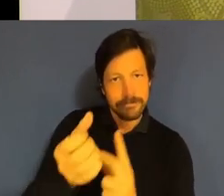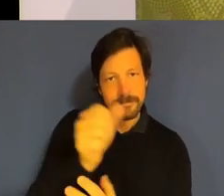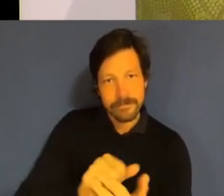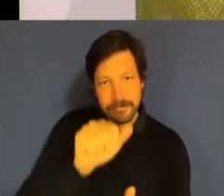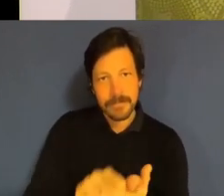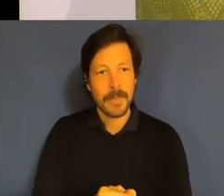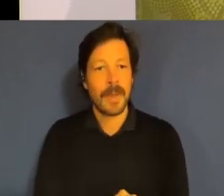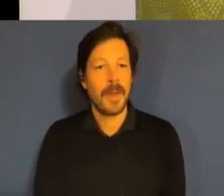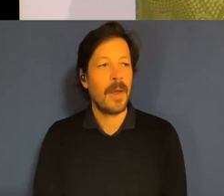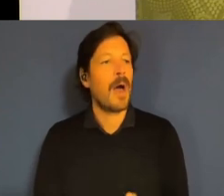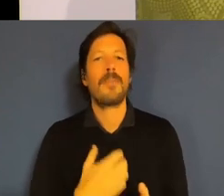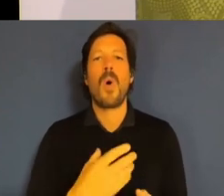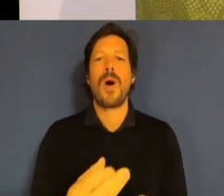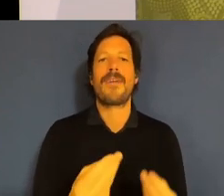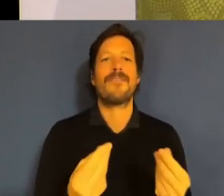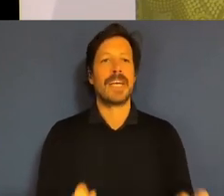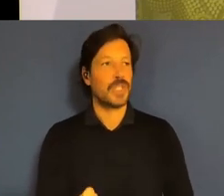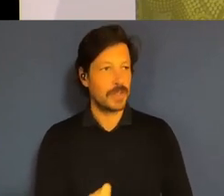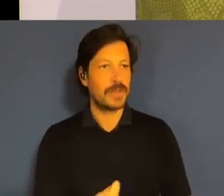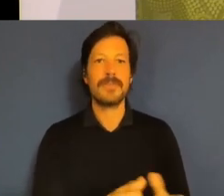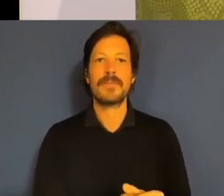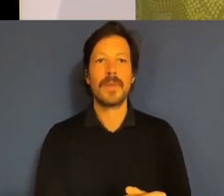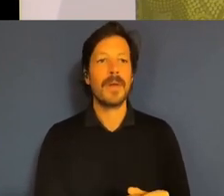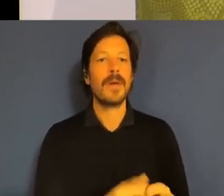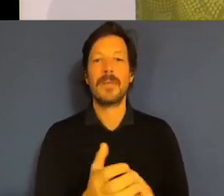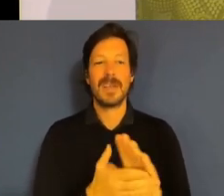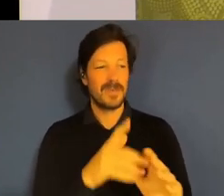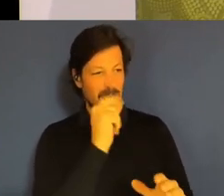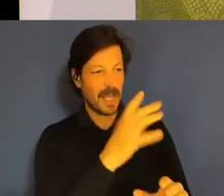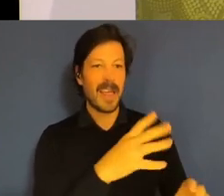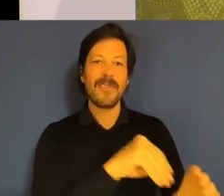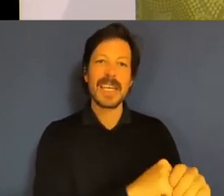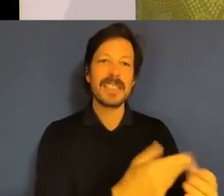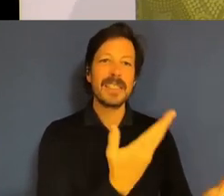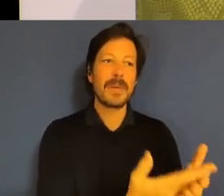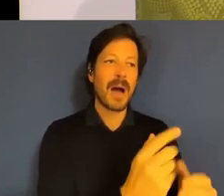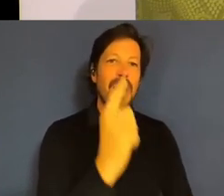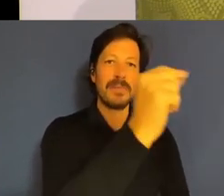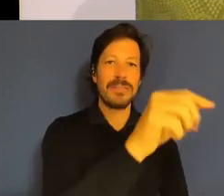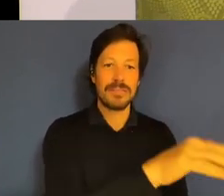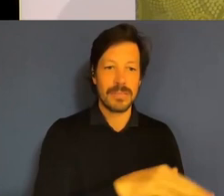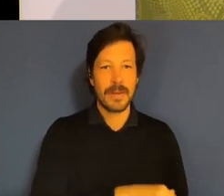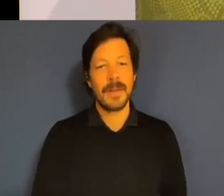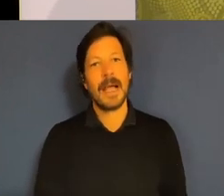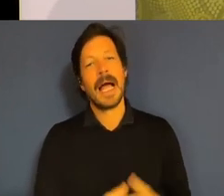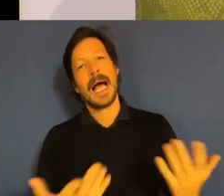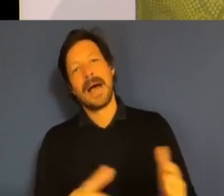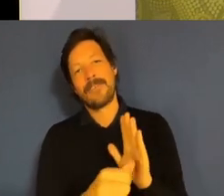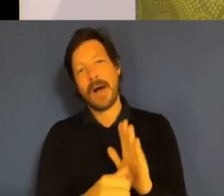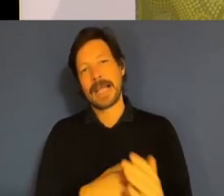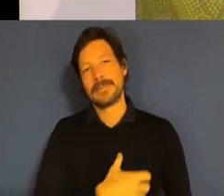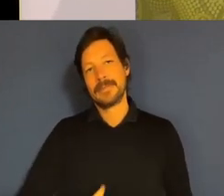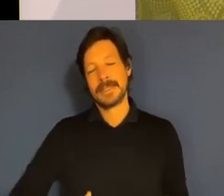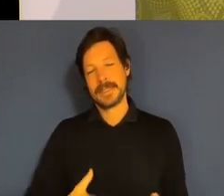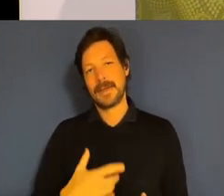so we can reinvest in growing areas of demand and meet community need. That's the finance minister part of my brain working there. I can